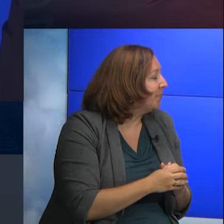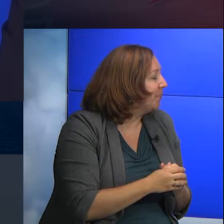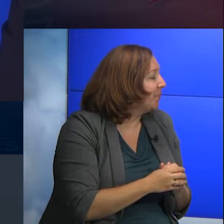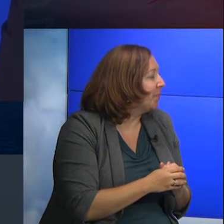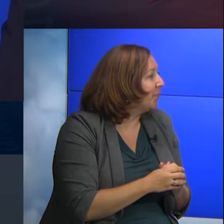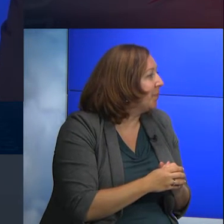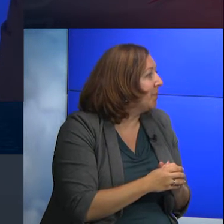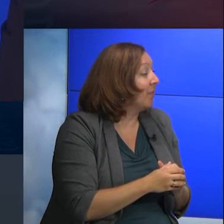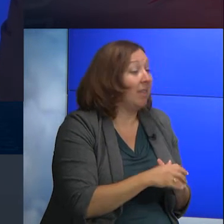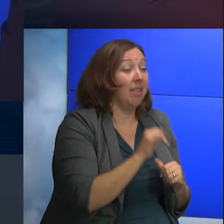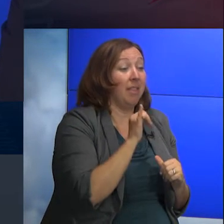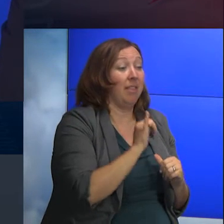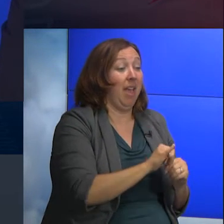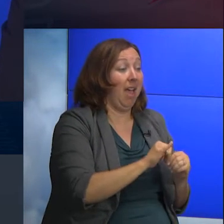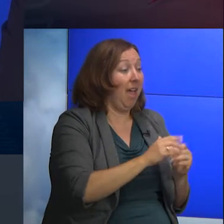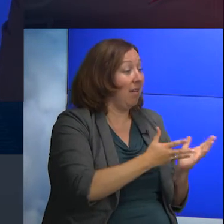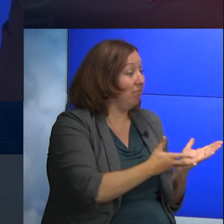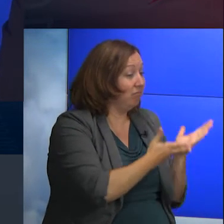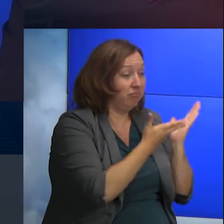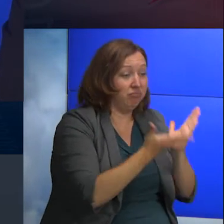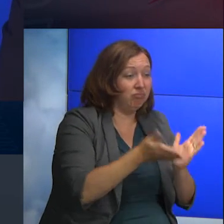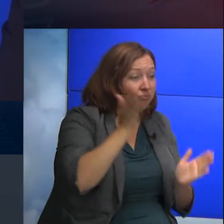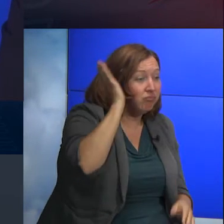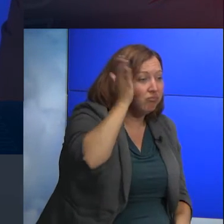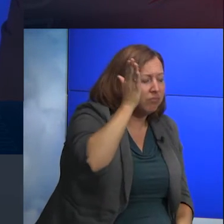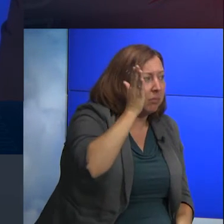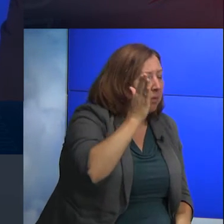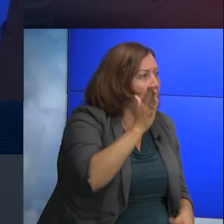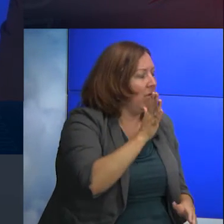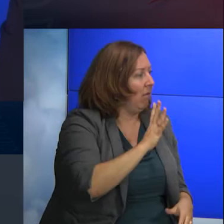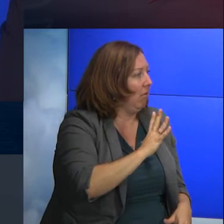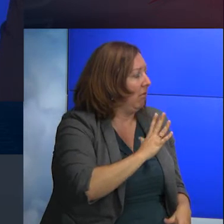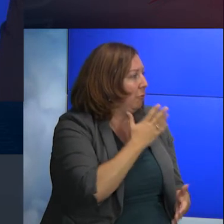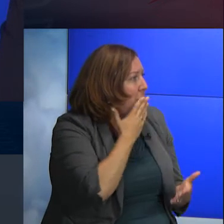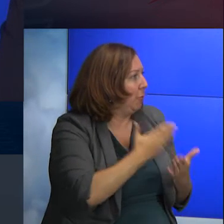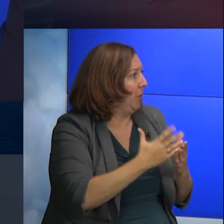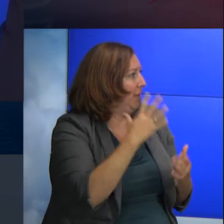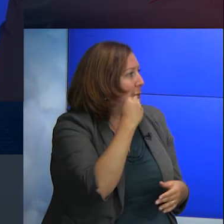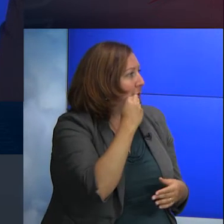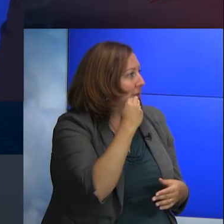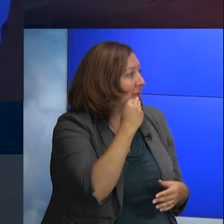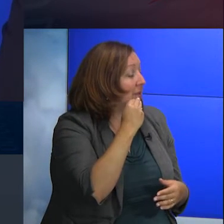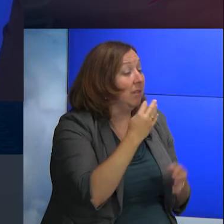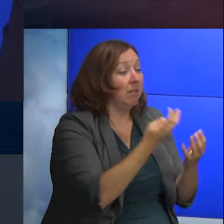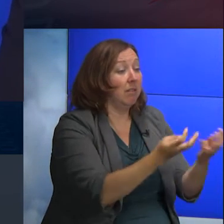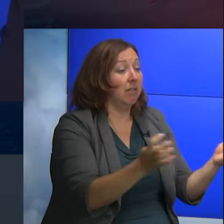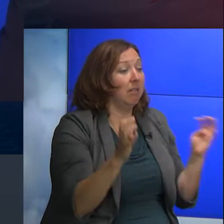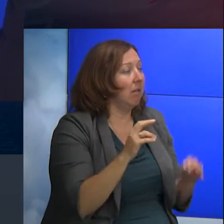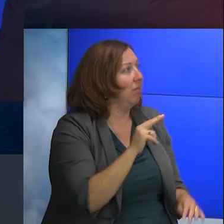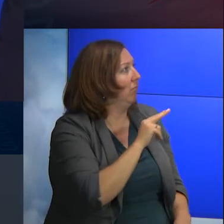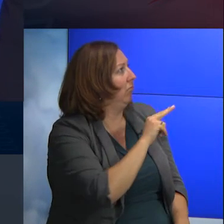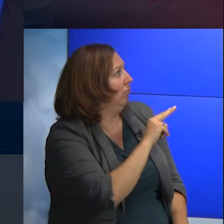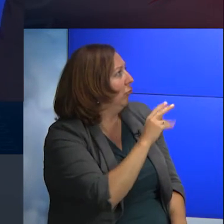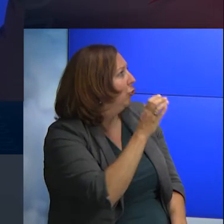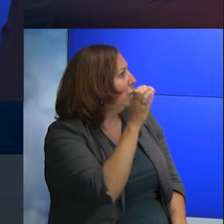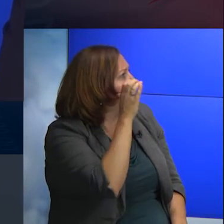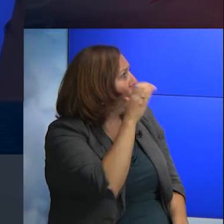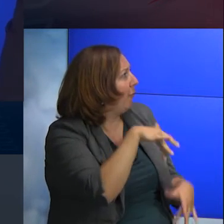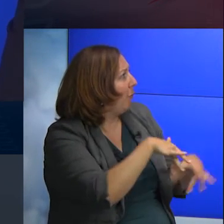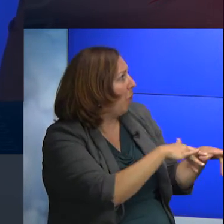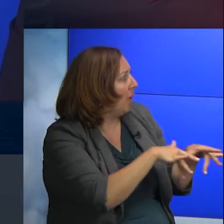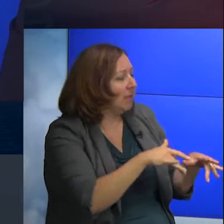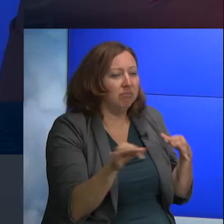quite a nice experience because once everyone heard the recordings and I explained the issue